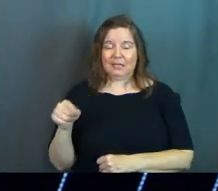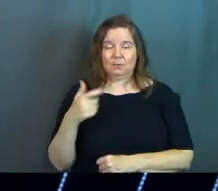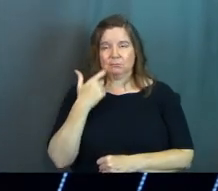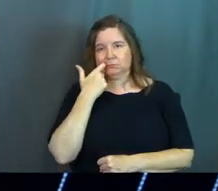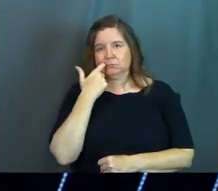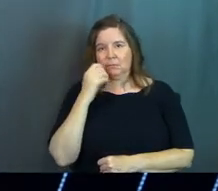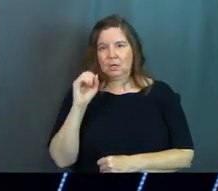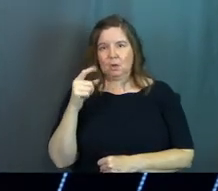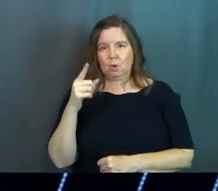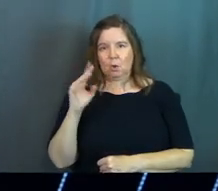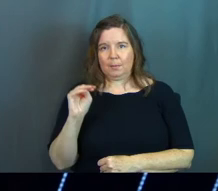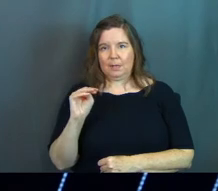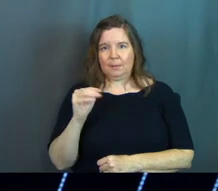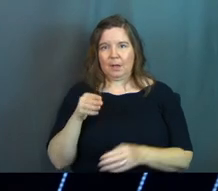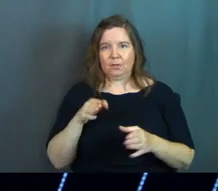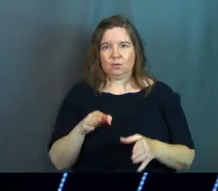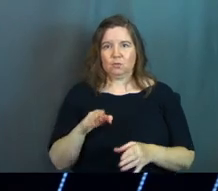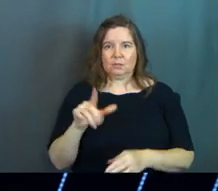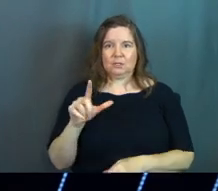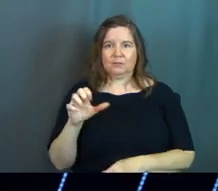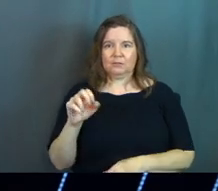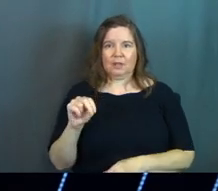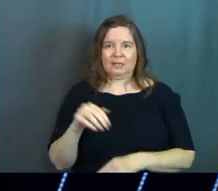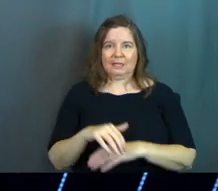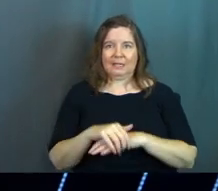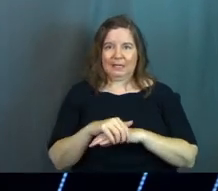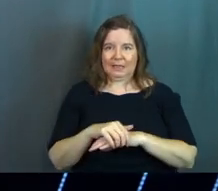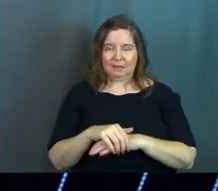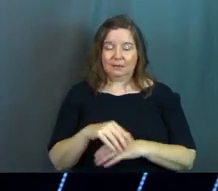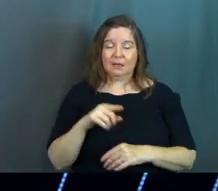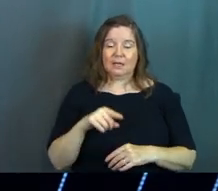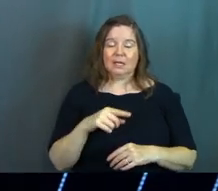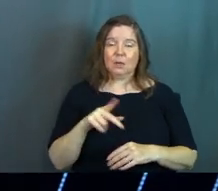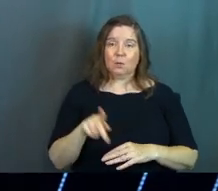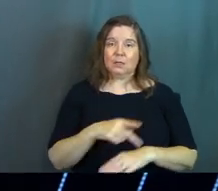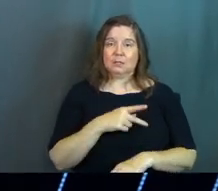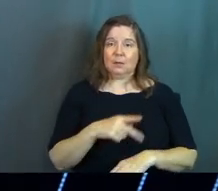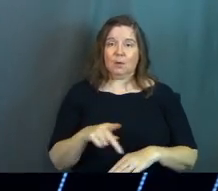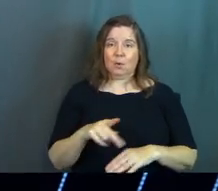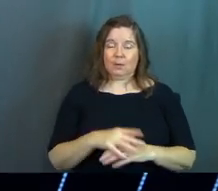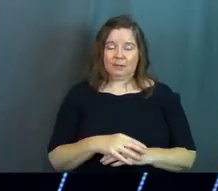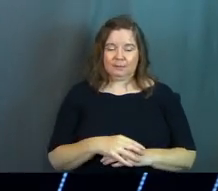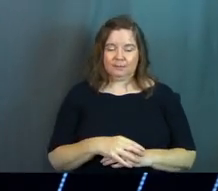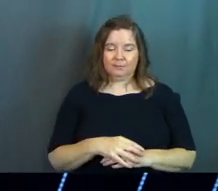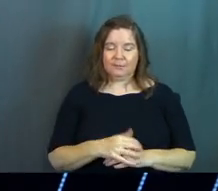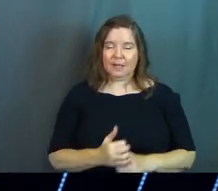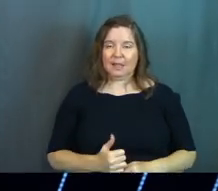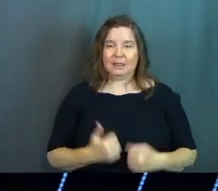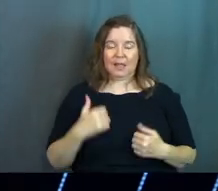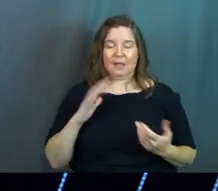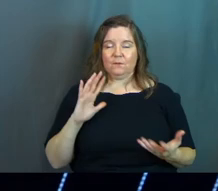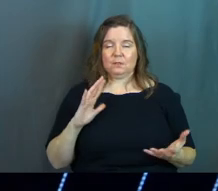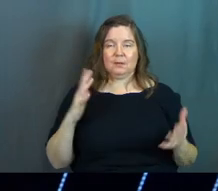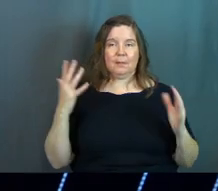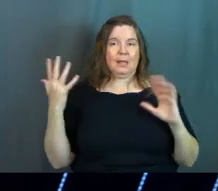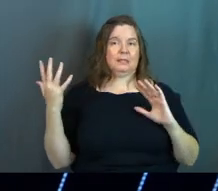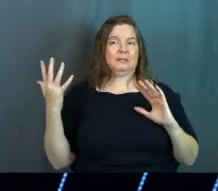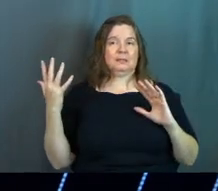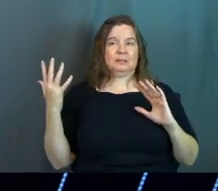on the streets of London, England. And he was a poet. Life was a mess.